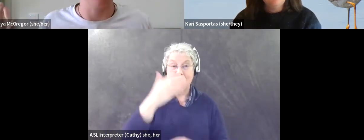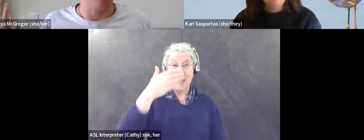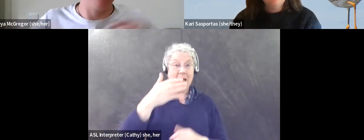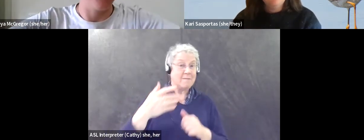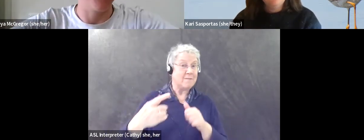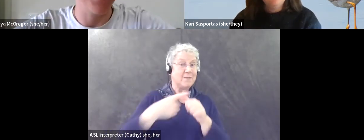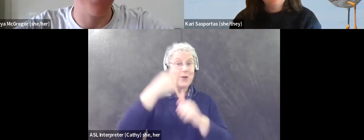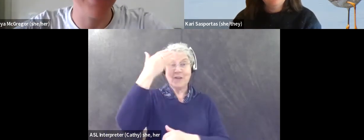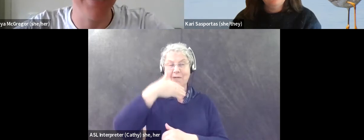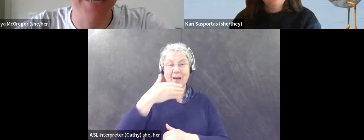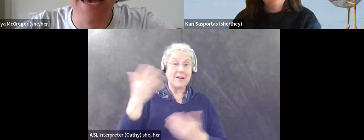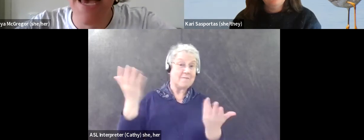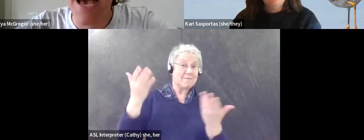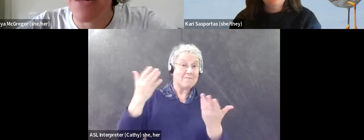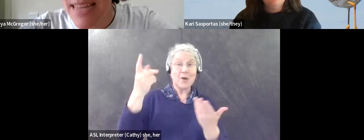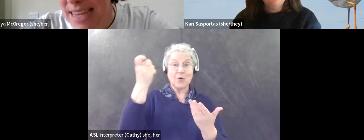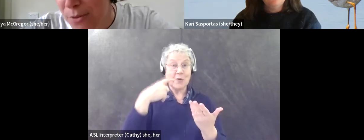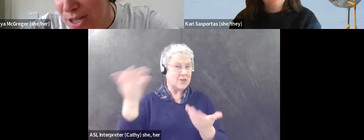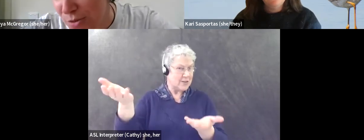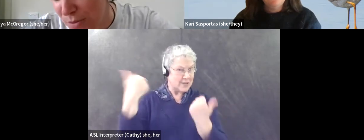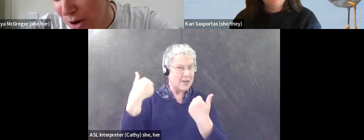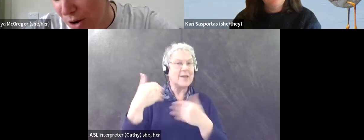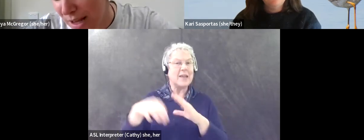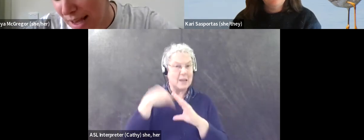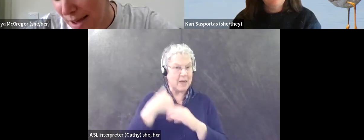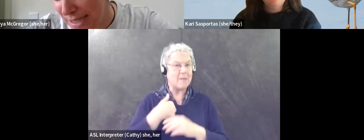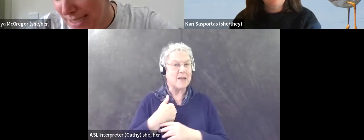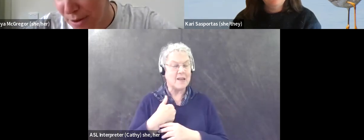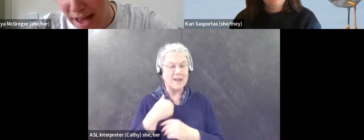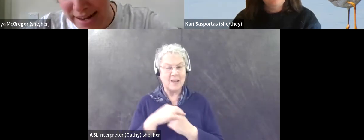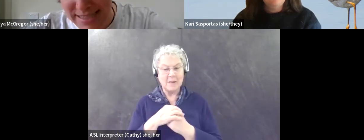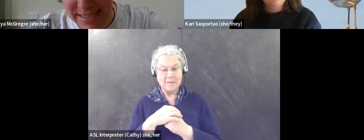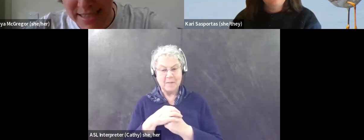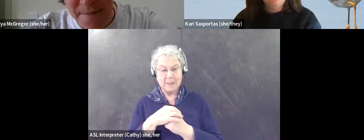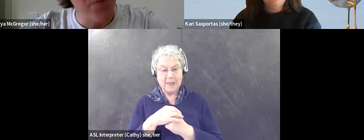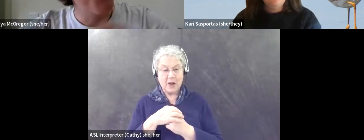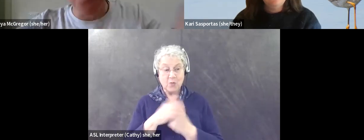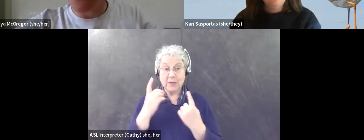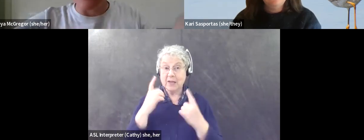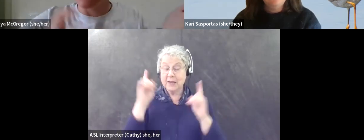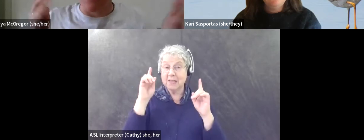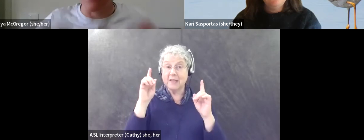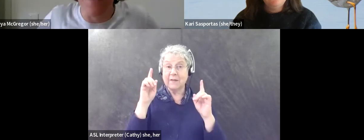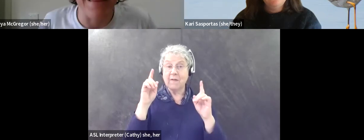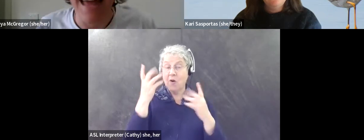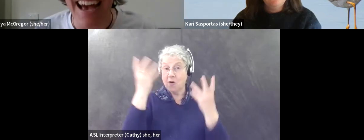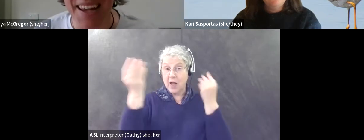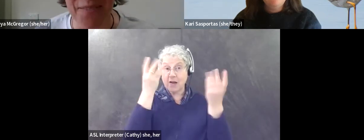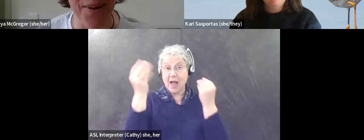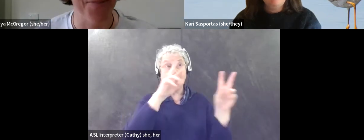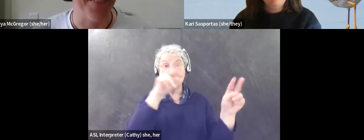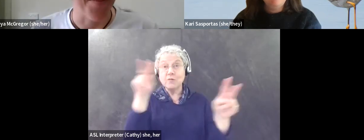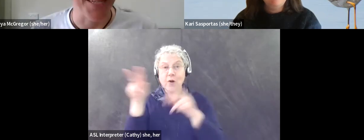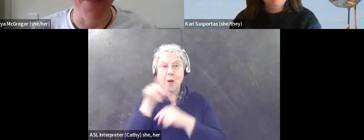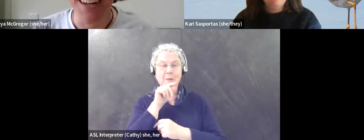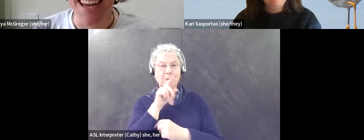your questions. I'm here. If you've got any questions. Um, another thing we do when we're holding, um, accessible outings is inspired by that adding.